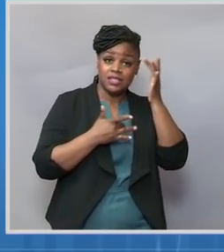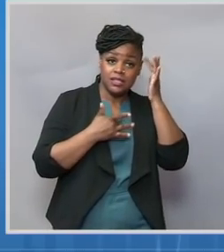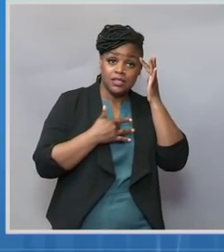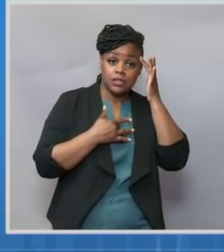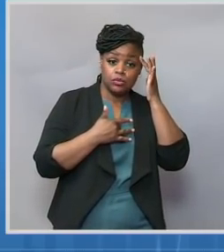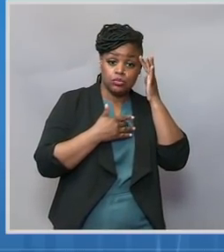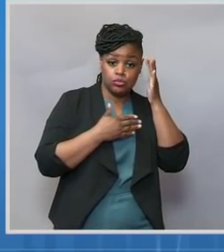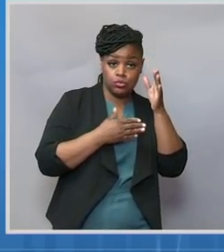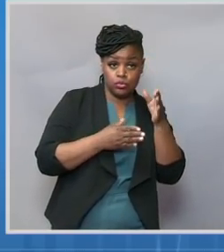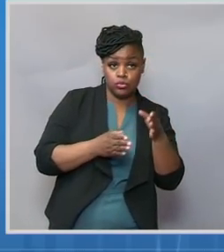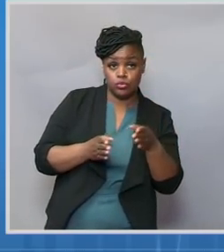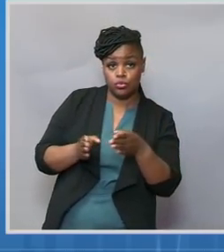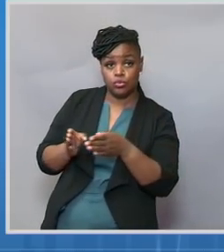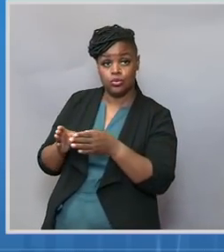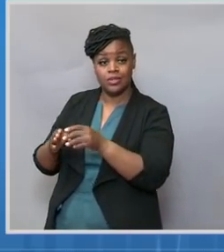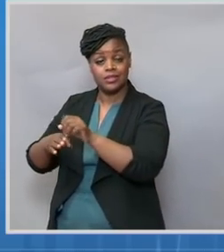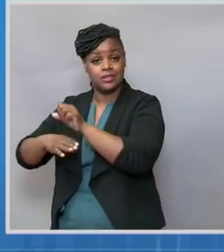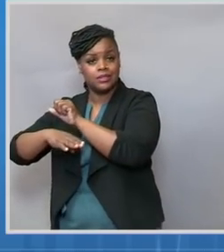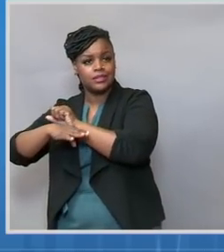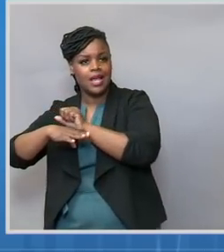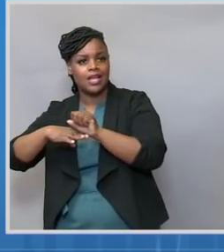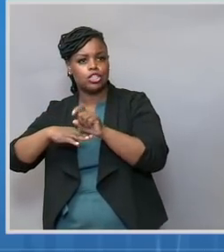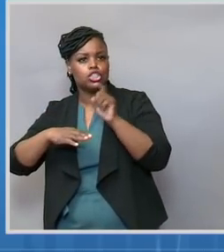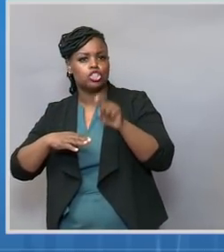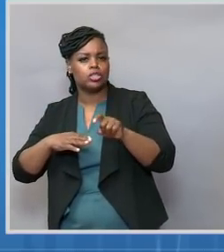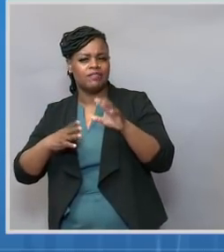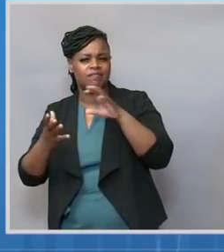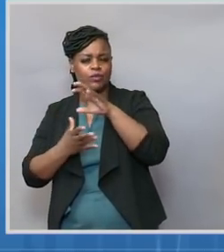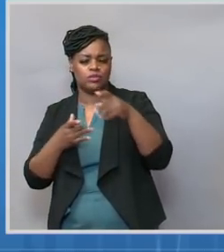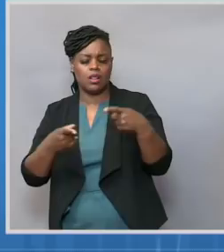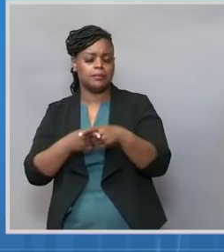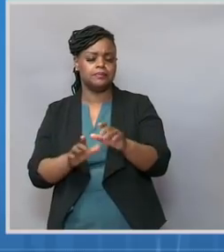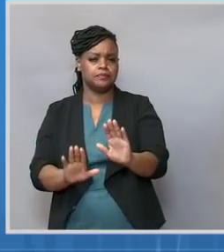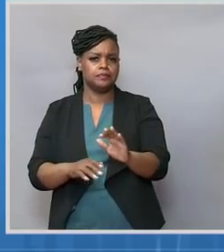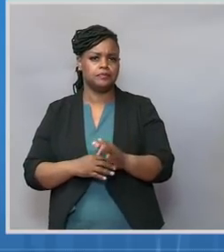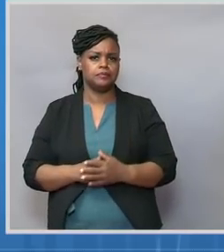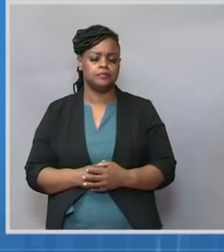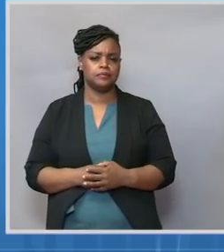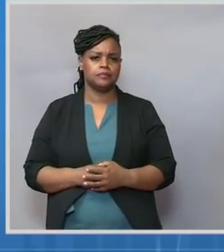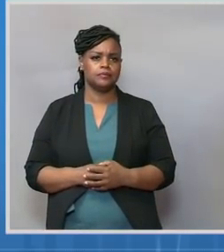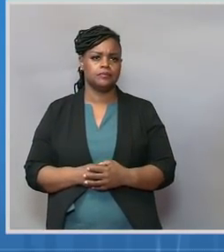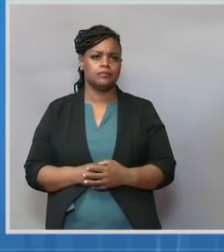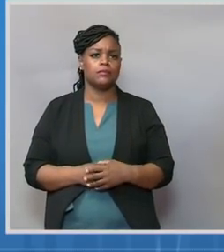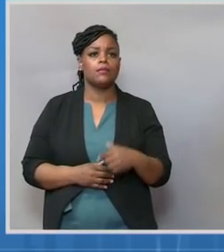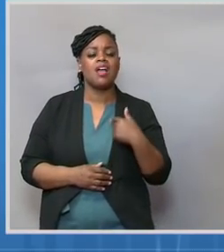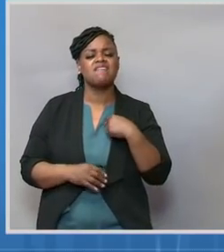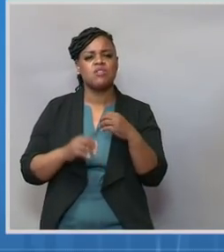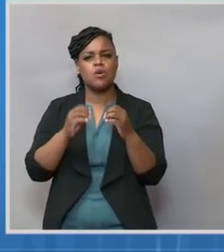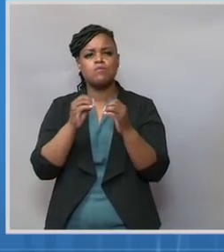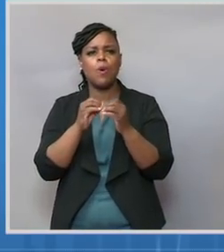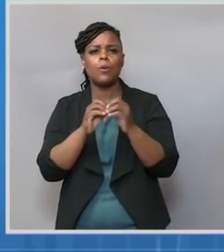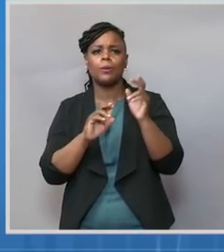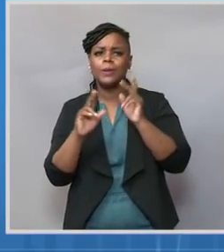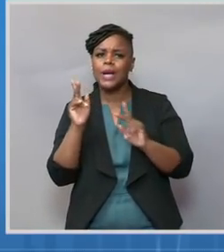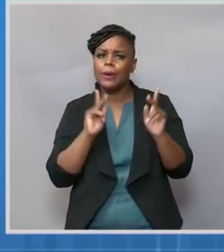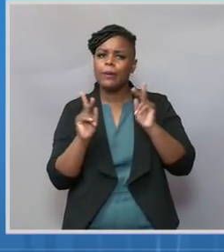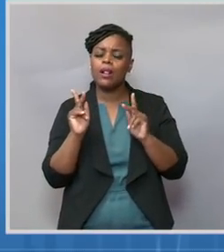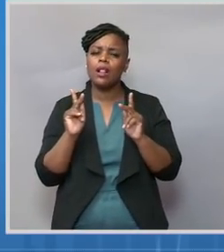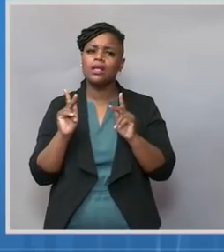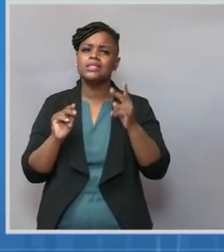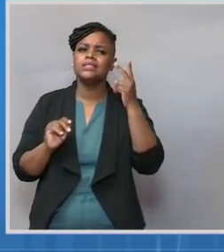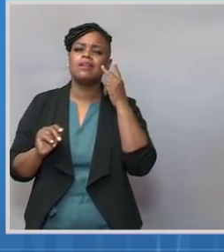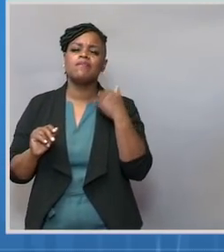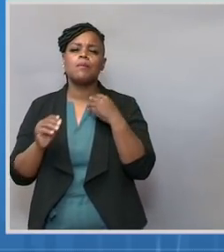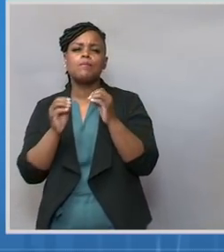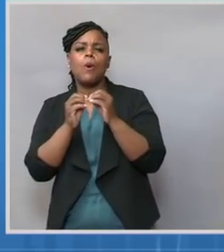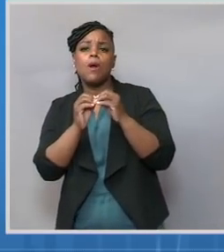stages, even though we're getting more and more candidates that have been shown to have some positive effect in